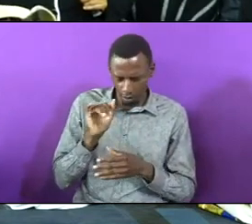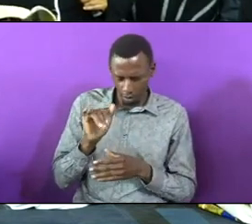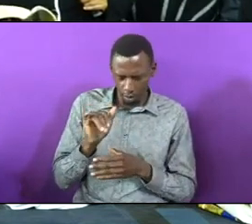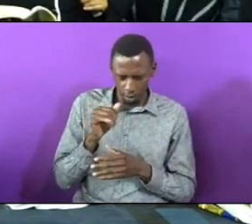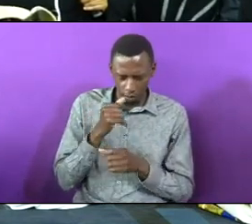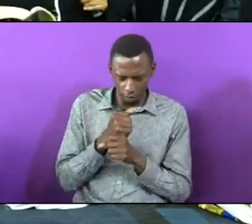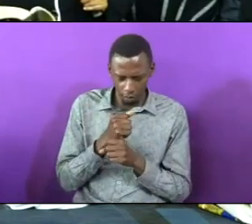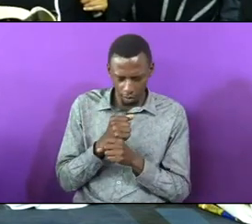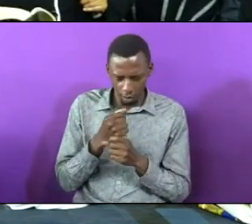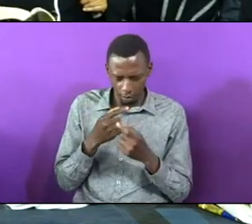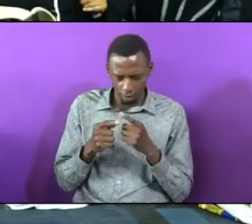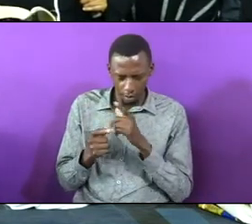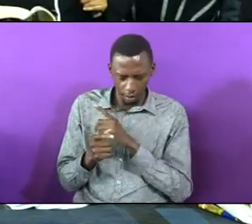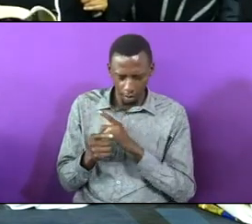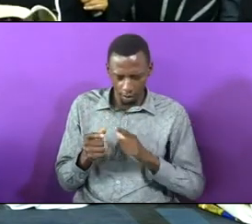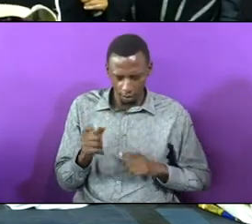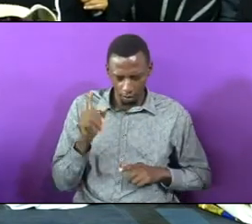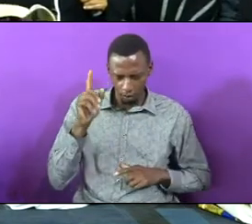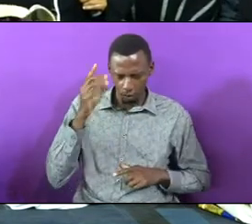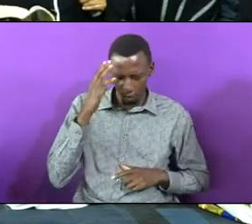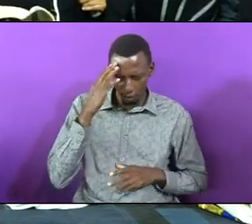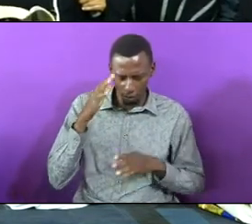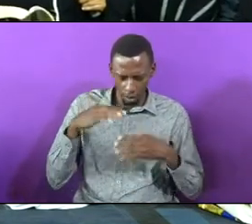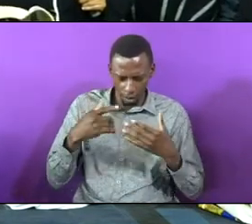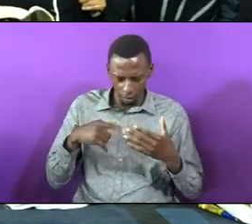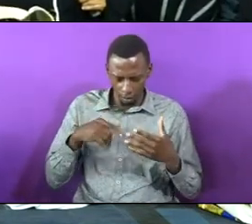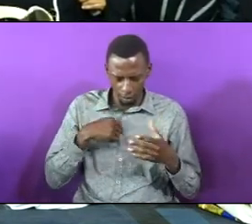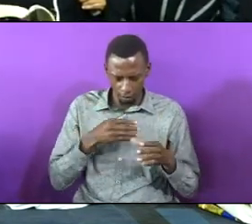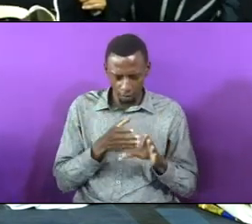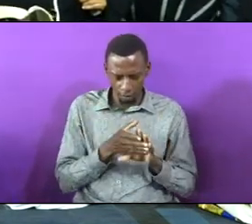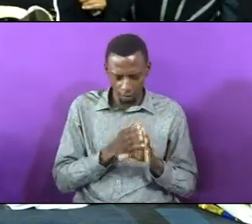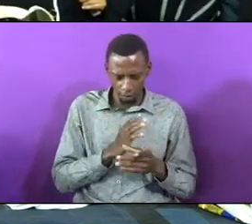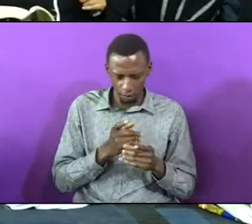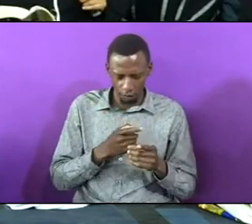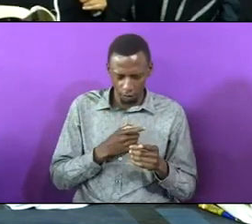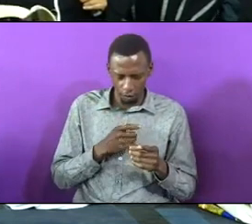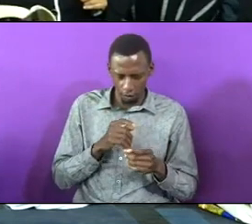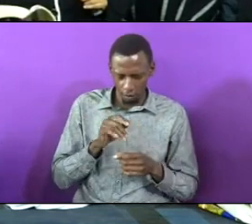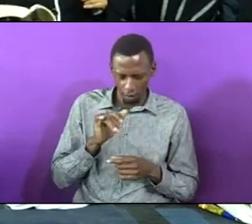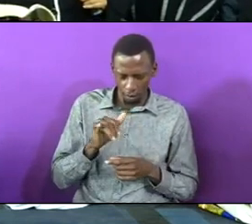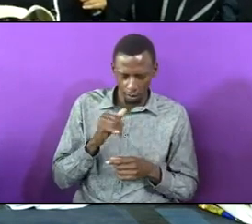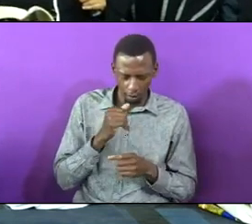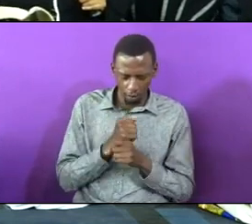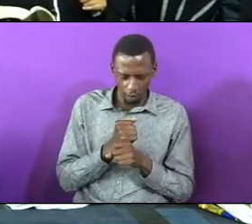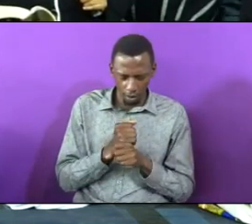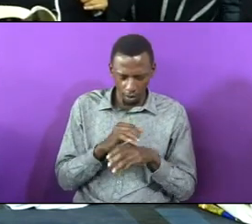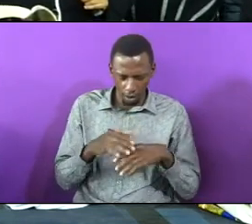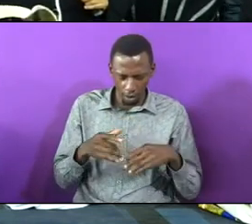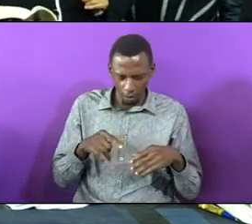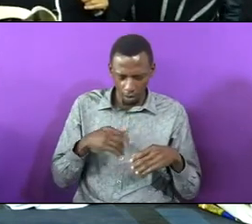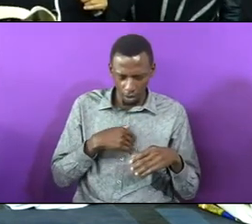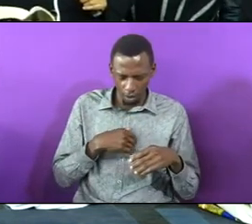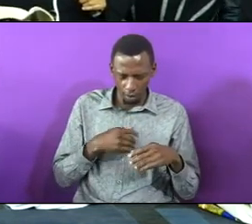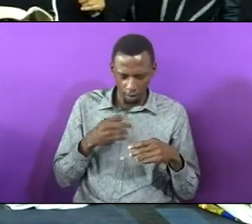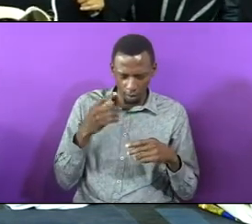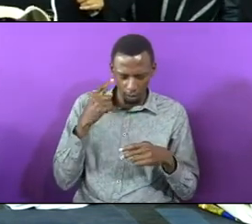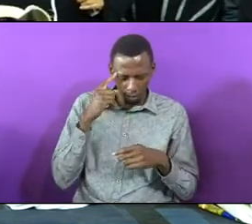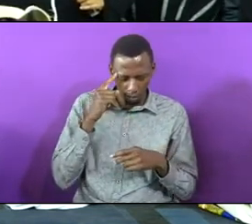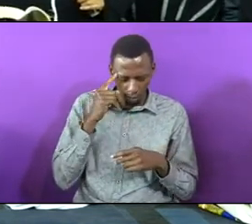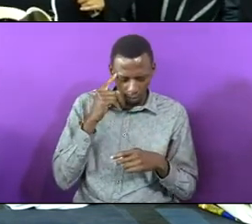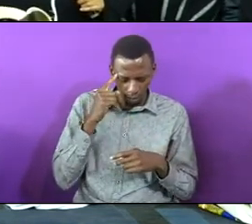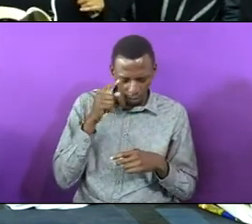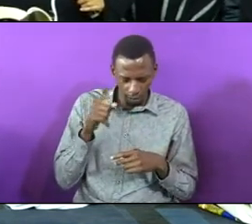But Lord, you know how we have run away from that assignment, how we have taken that assignment lightly.